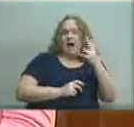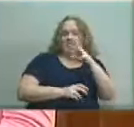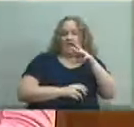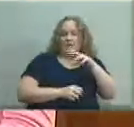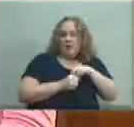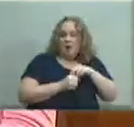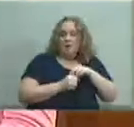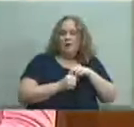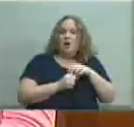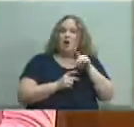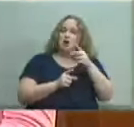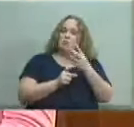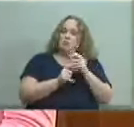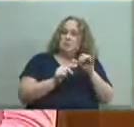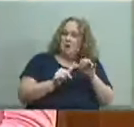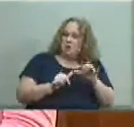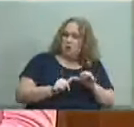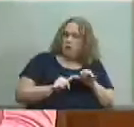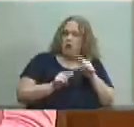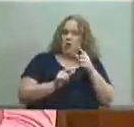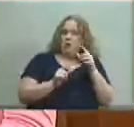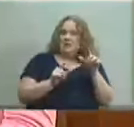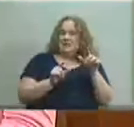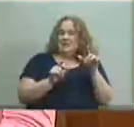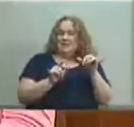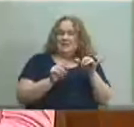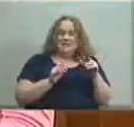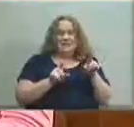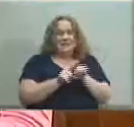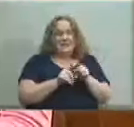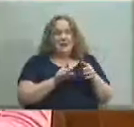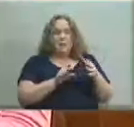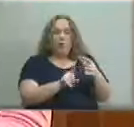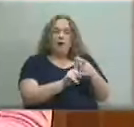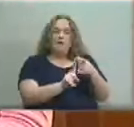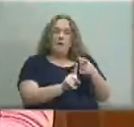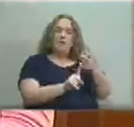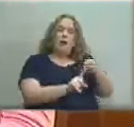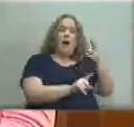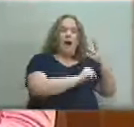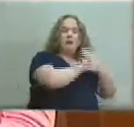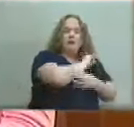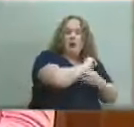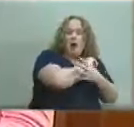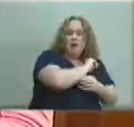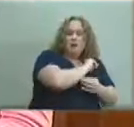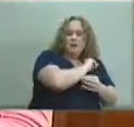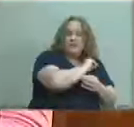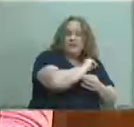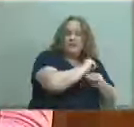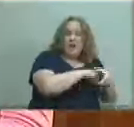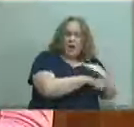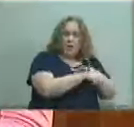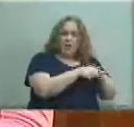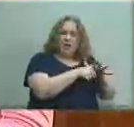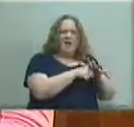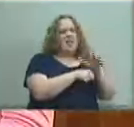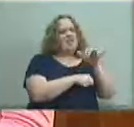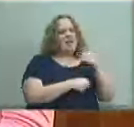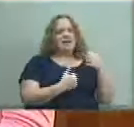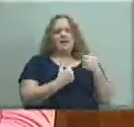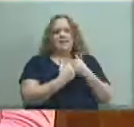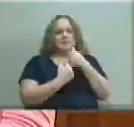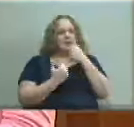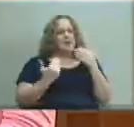with the same measuring stick as a school that draws 90 percent of their population from a high poverty resides area the game is rigged these schools should be